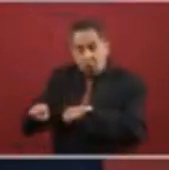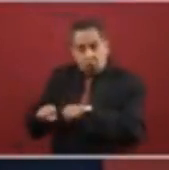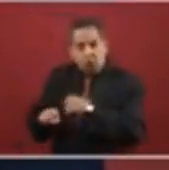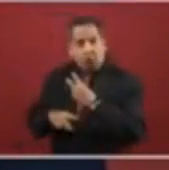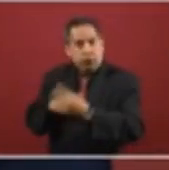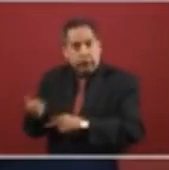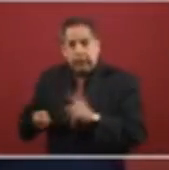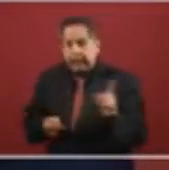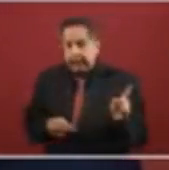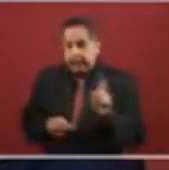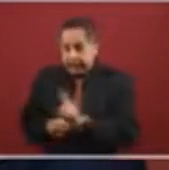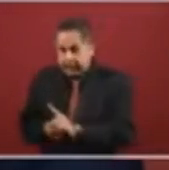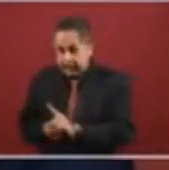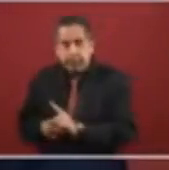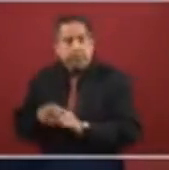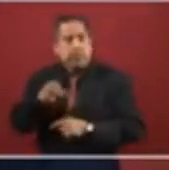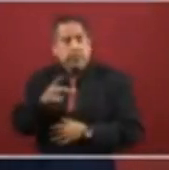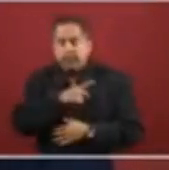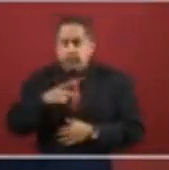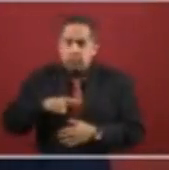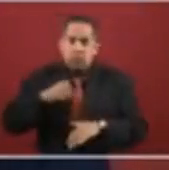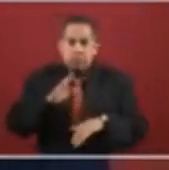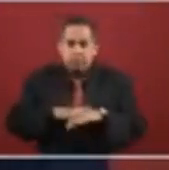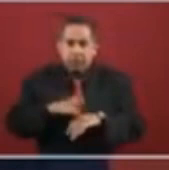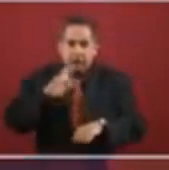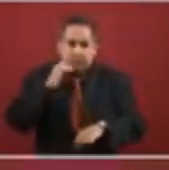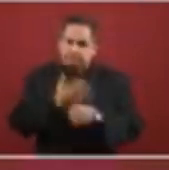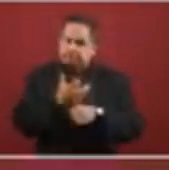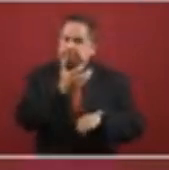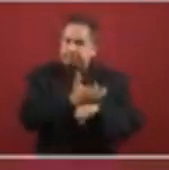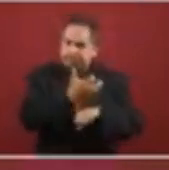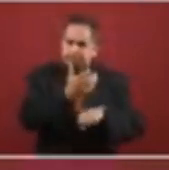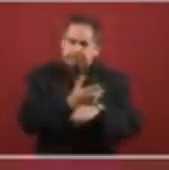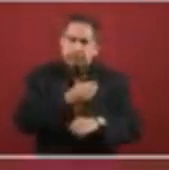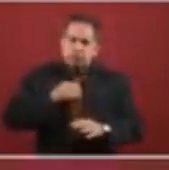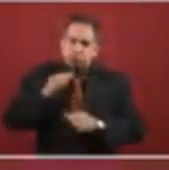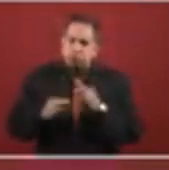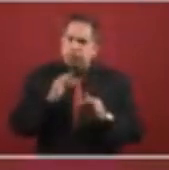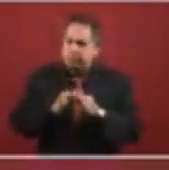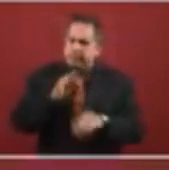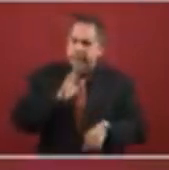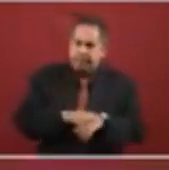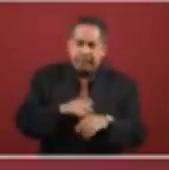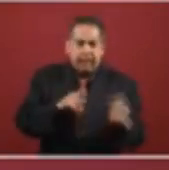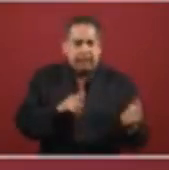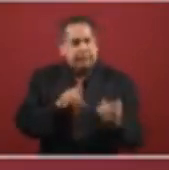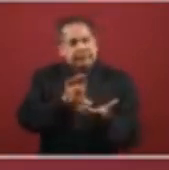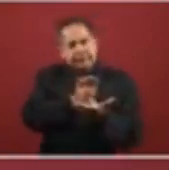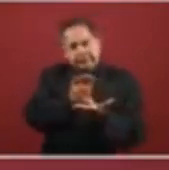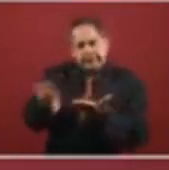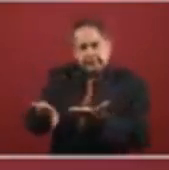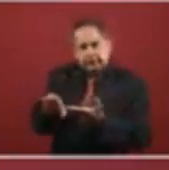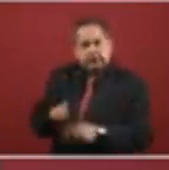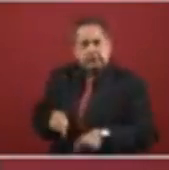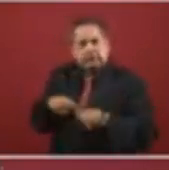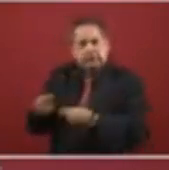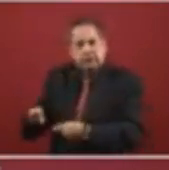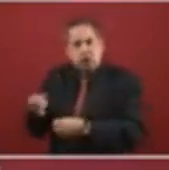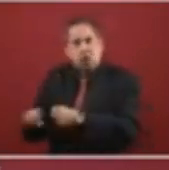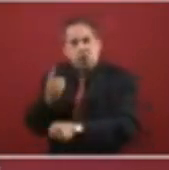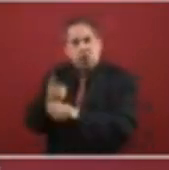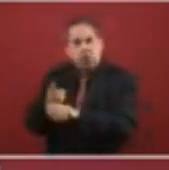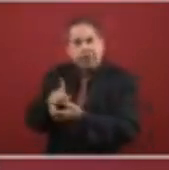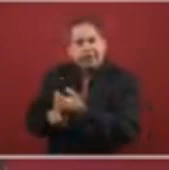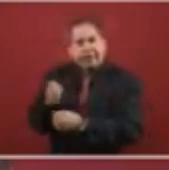But we need co-responsibility with the U.S. related to the